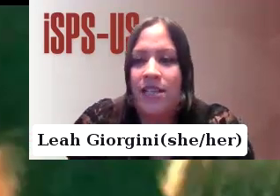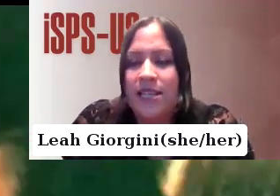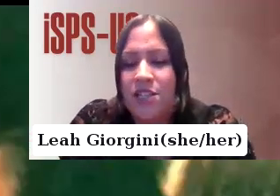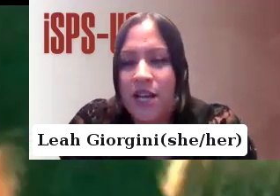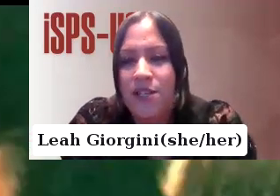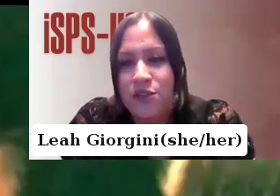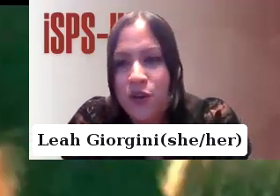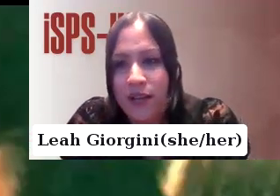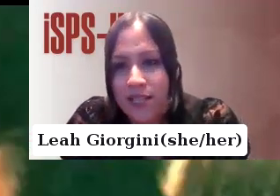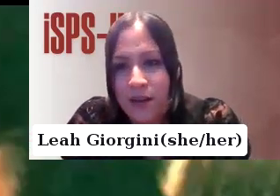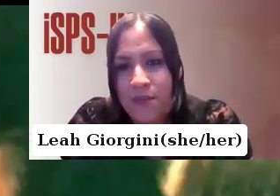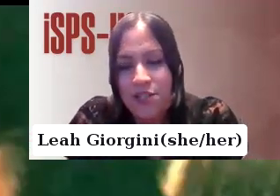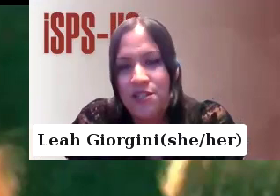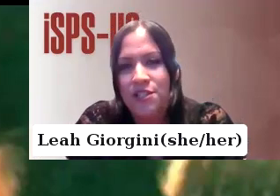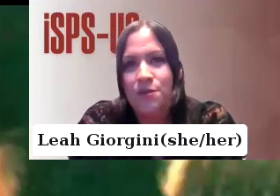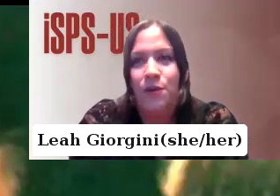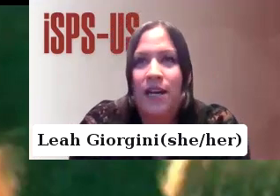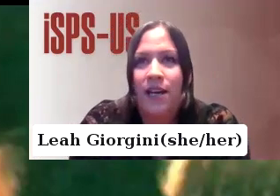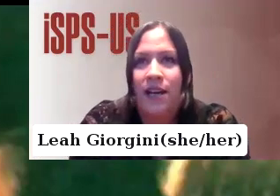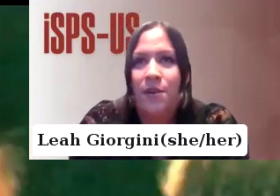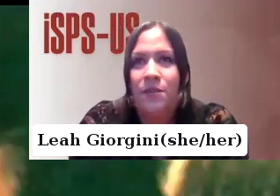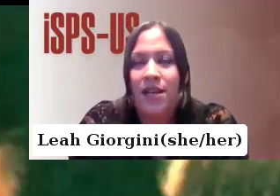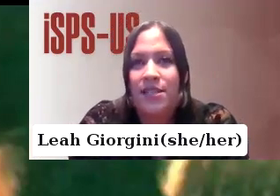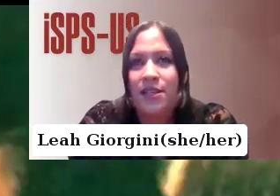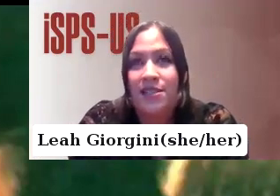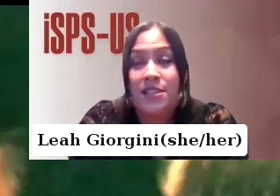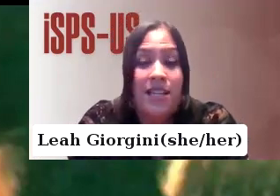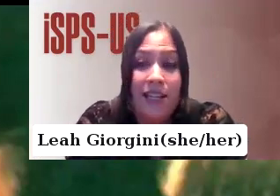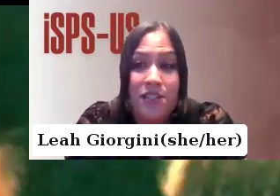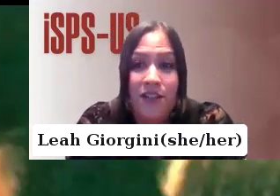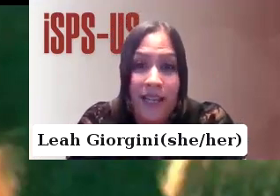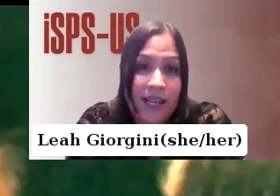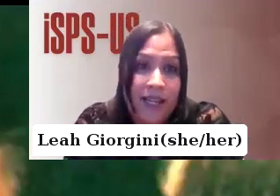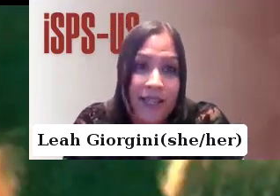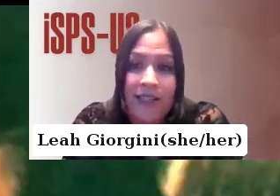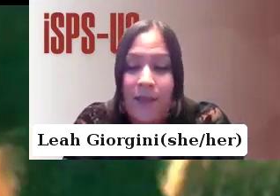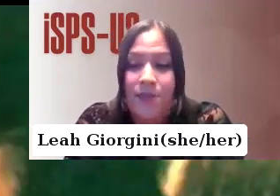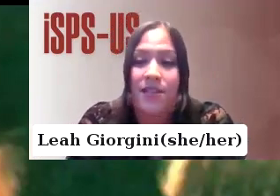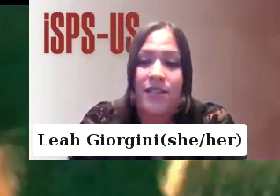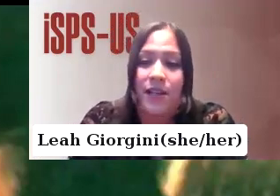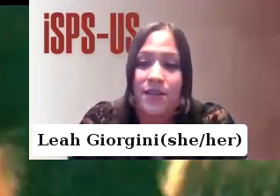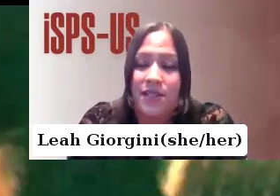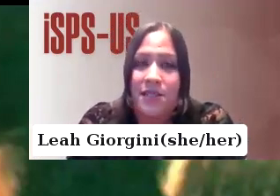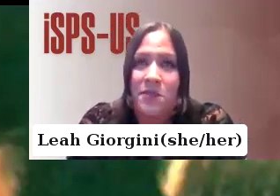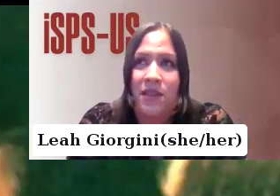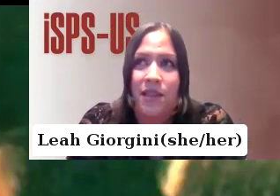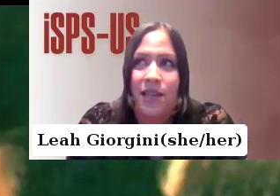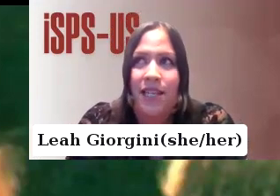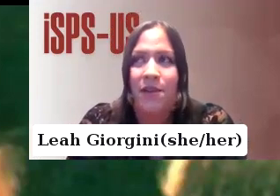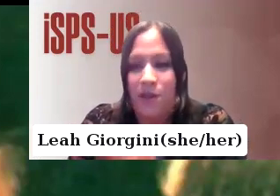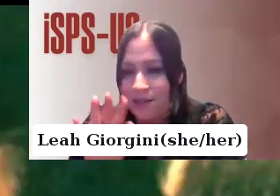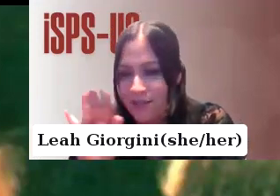Now, I said I shared my story because I mentioned to you all that as a teenager, I had an episode of psychosis.